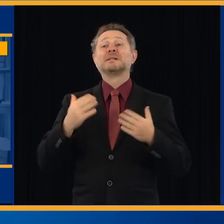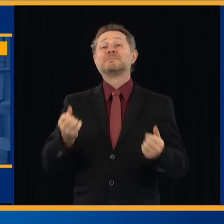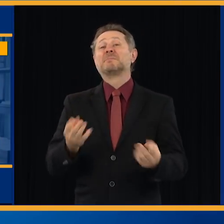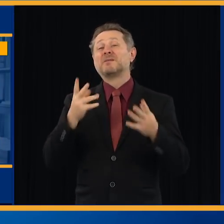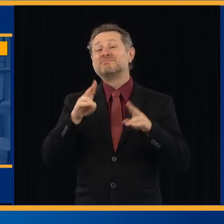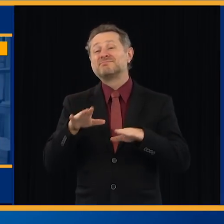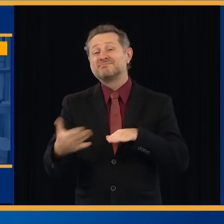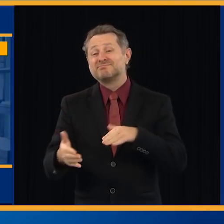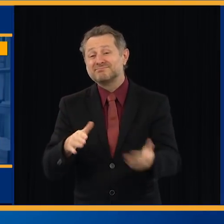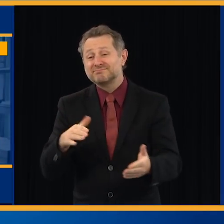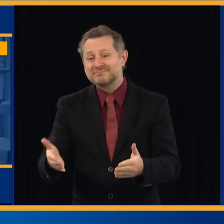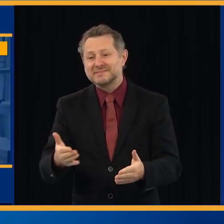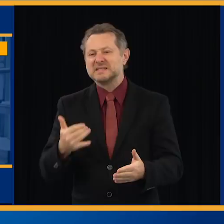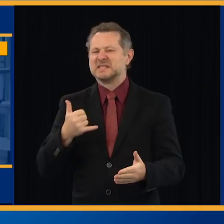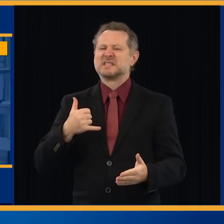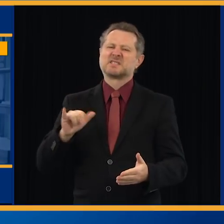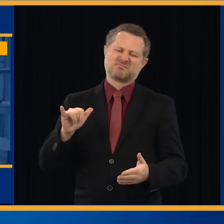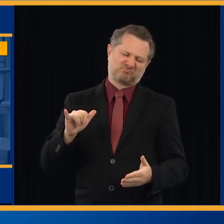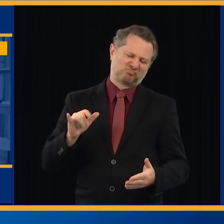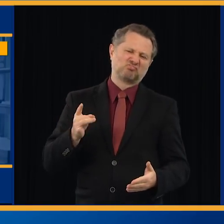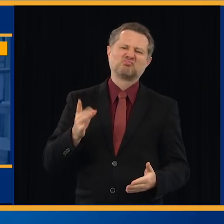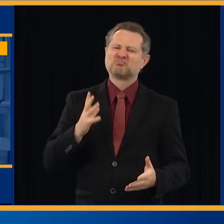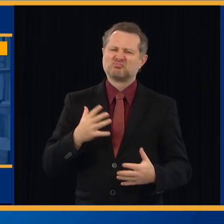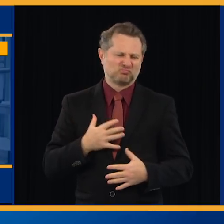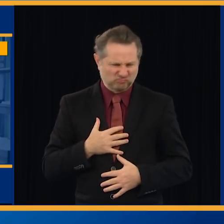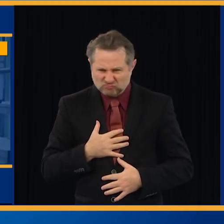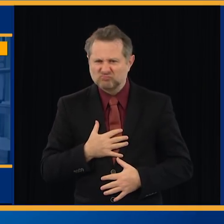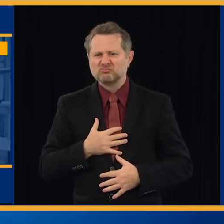still terrible, 306.